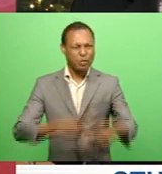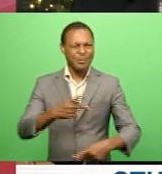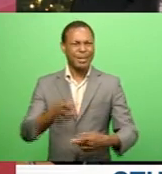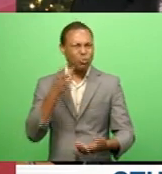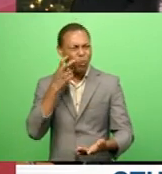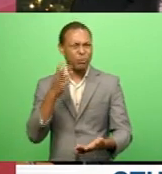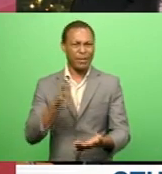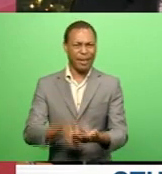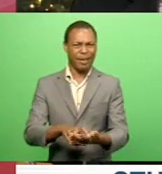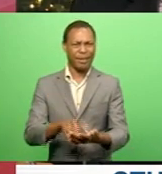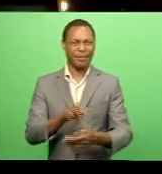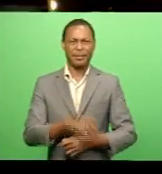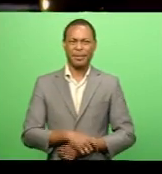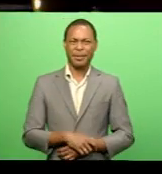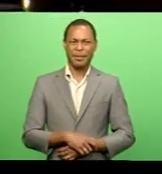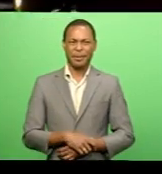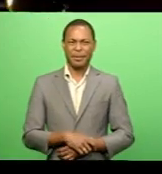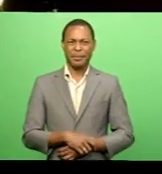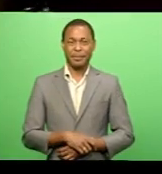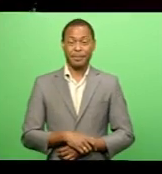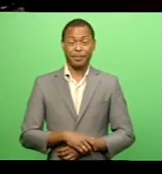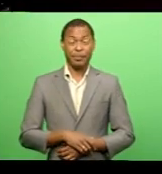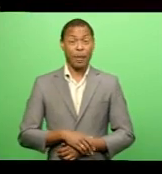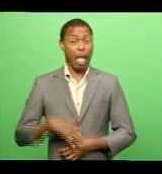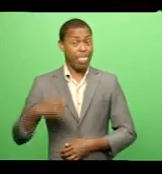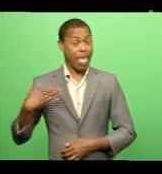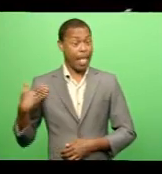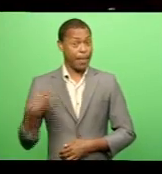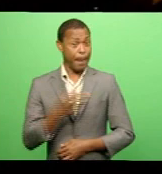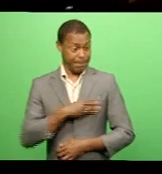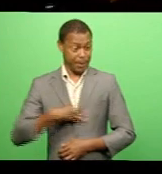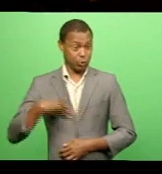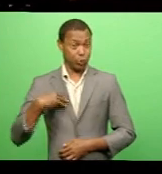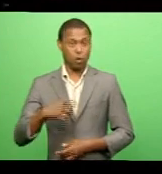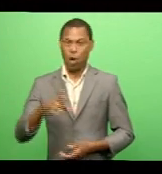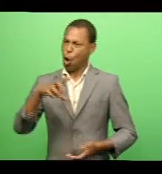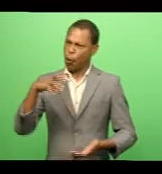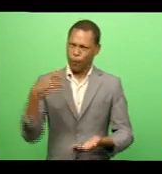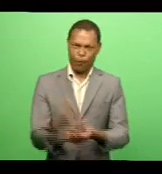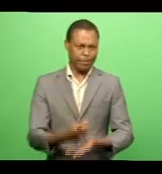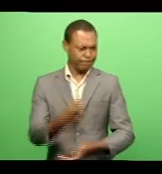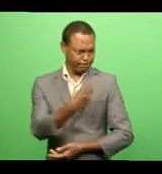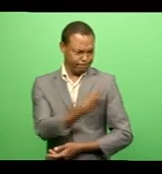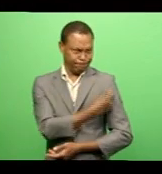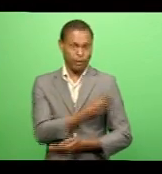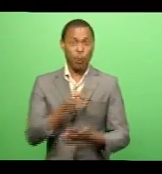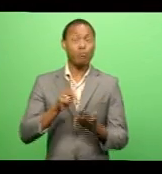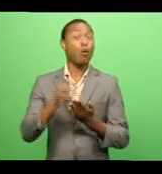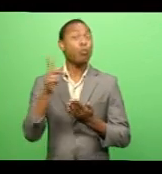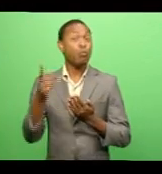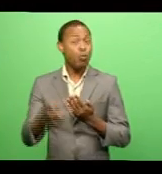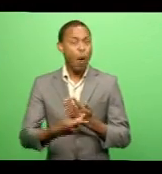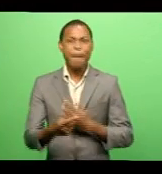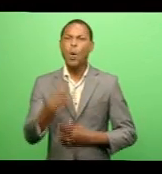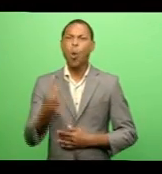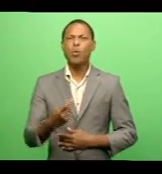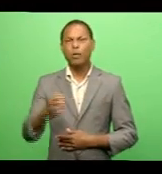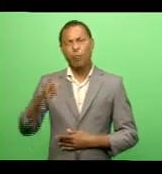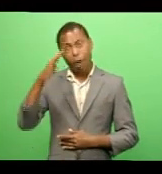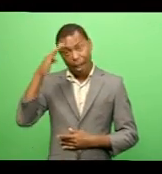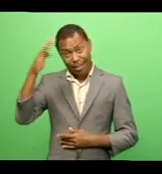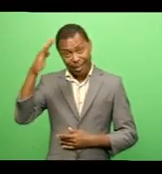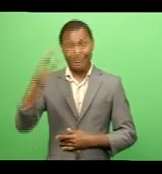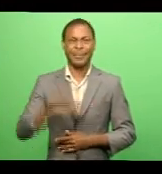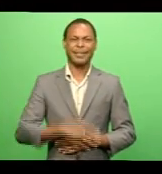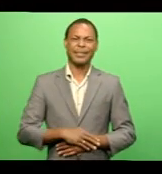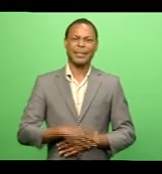process? Edwin, the Health Ministry has confirmed that the current vaccination program Is only for adults who are above